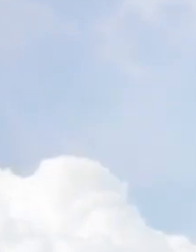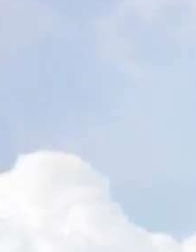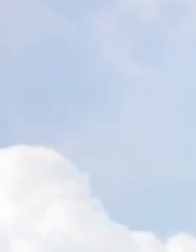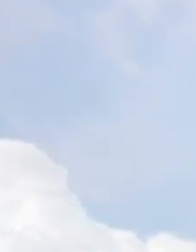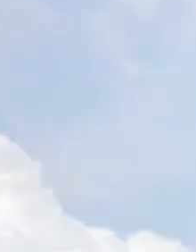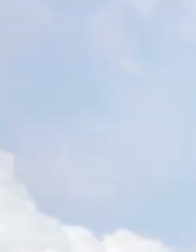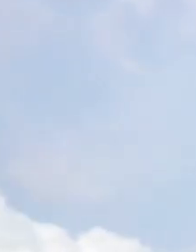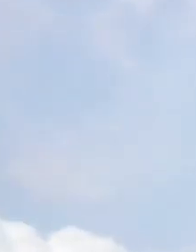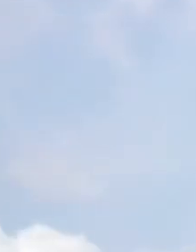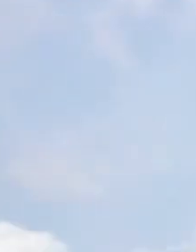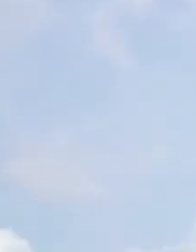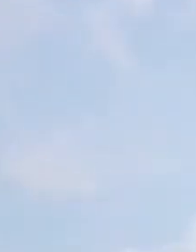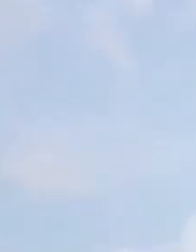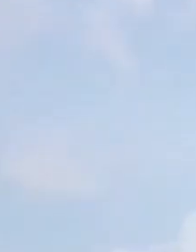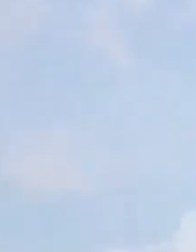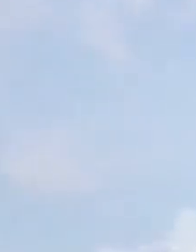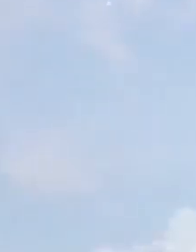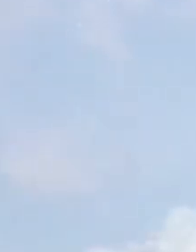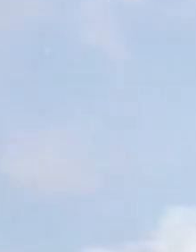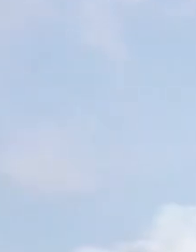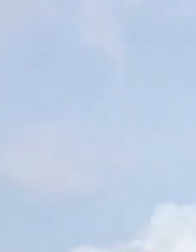so so so